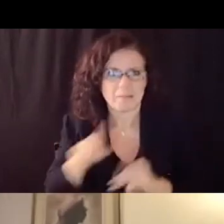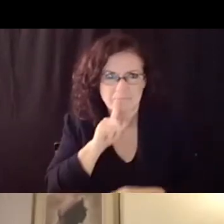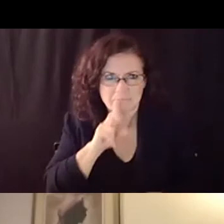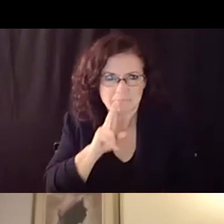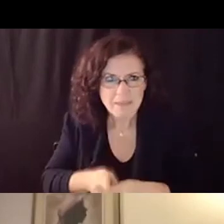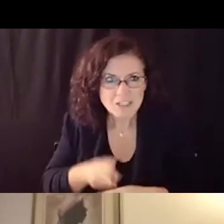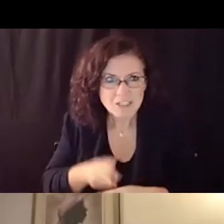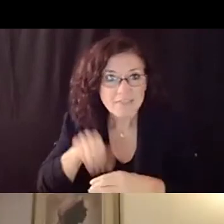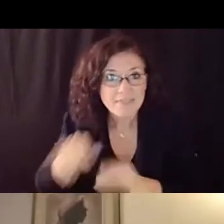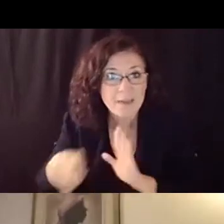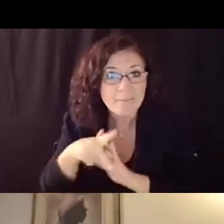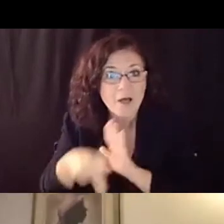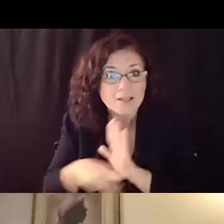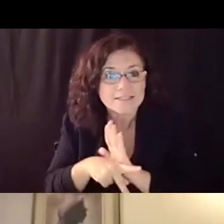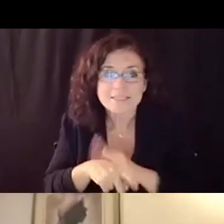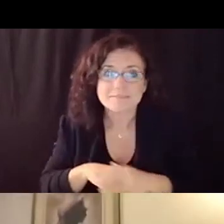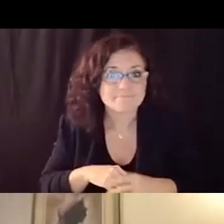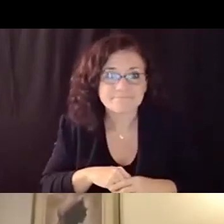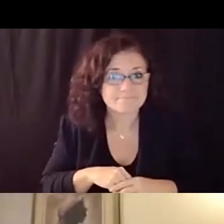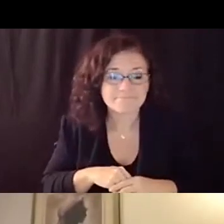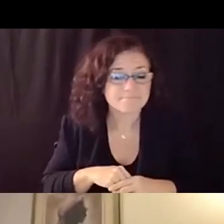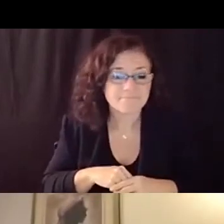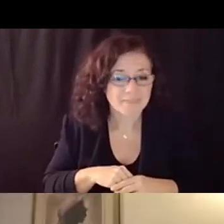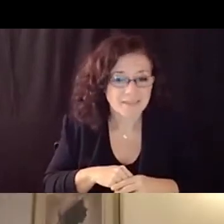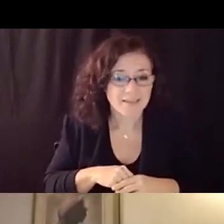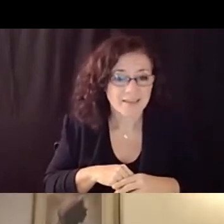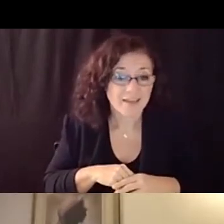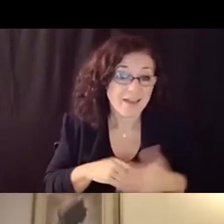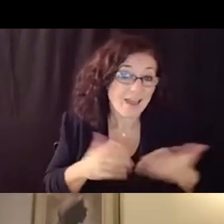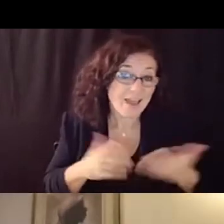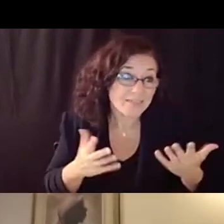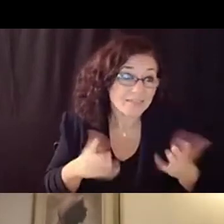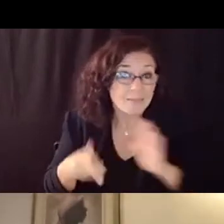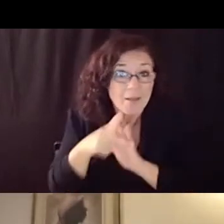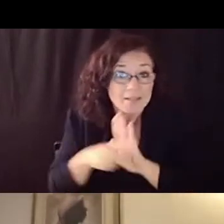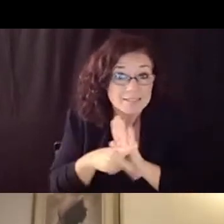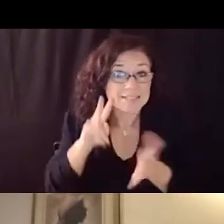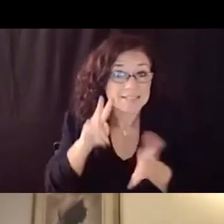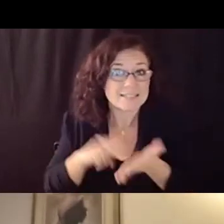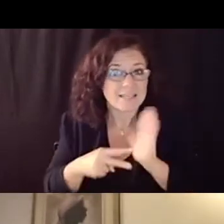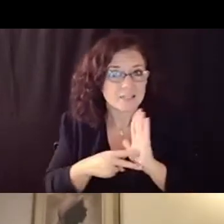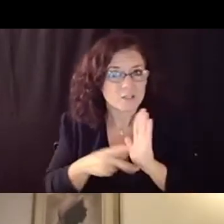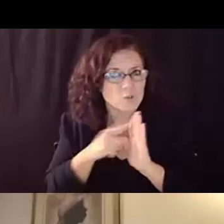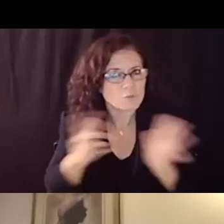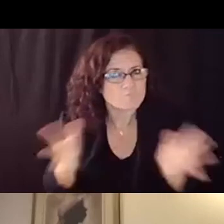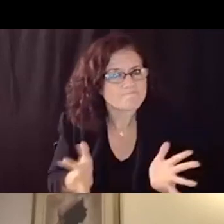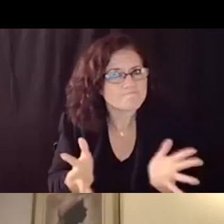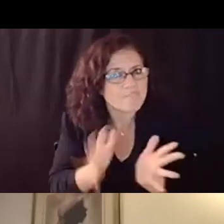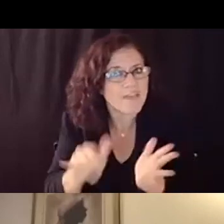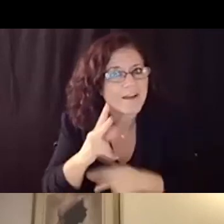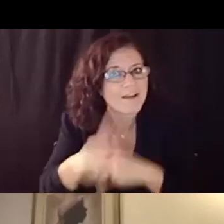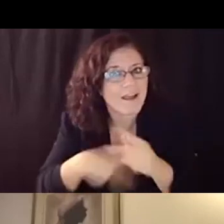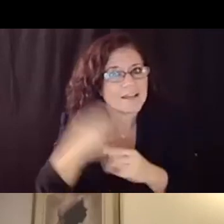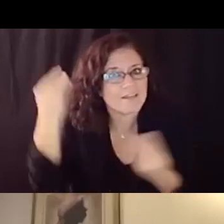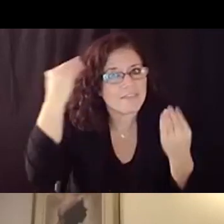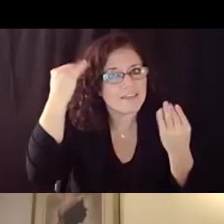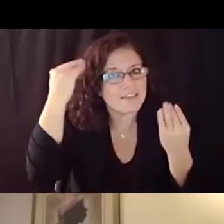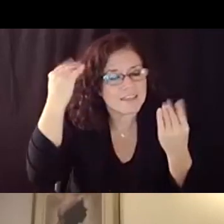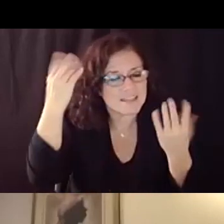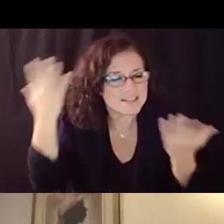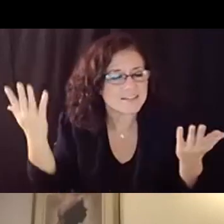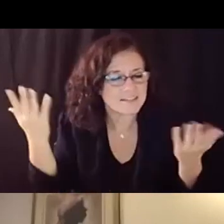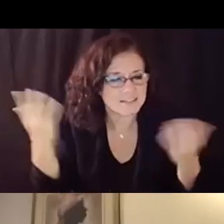push the thinking in exactly the direction that you just posed with your question what is essential that this student demonstrate